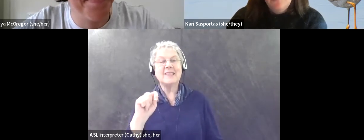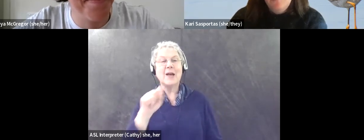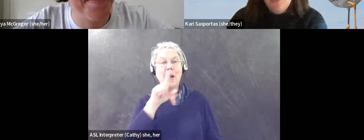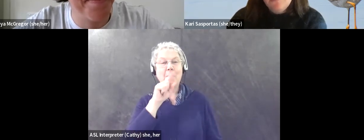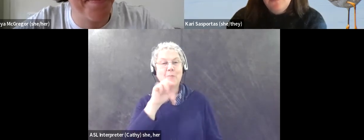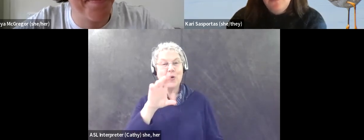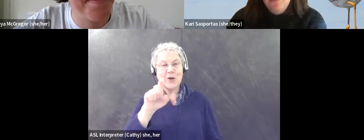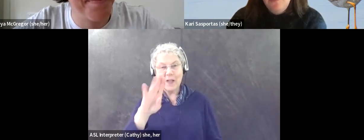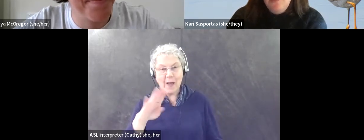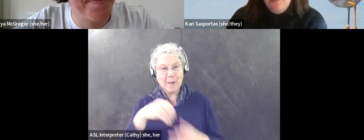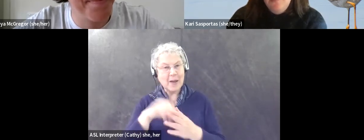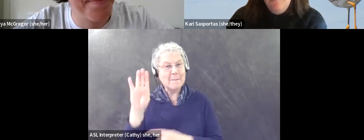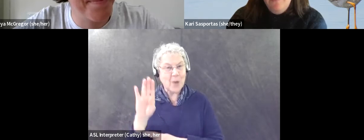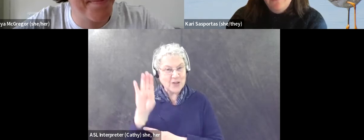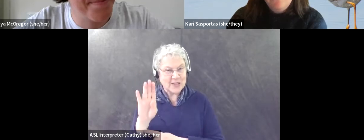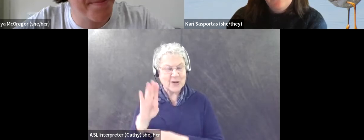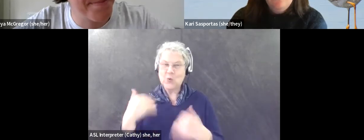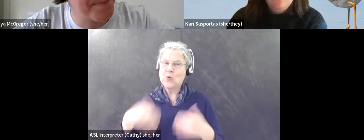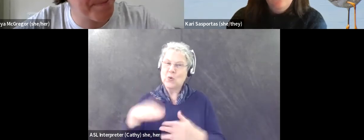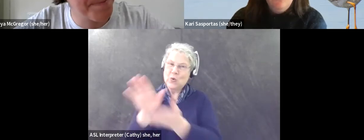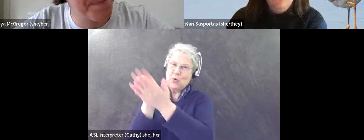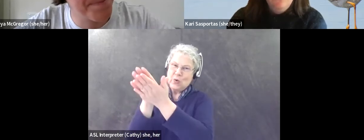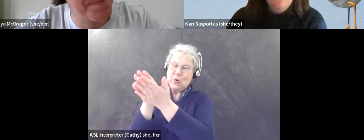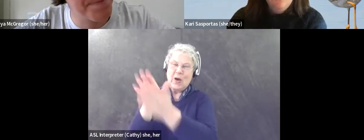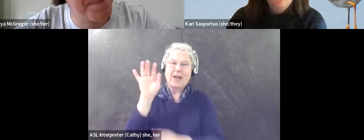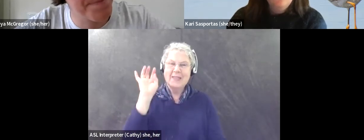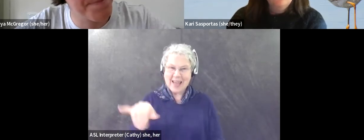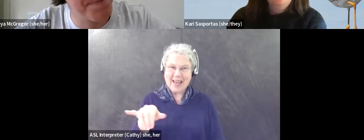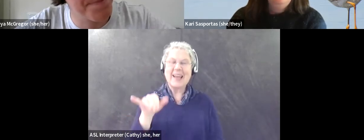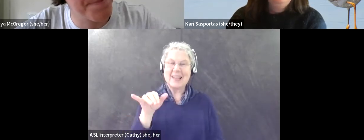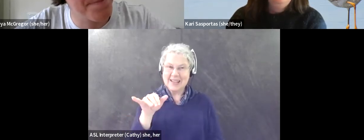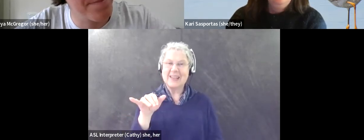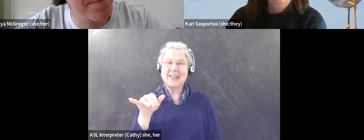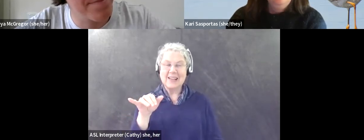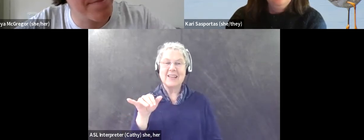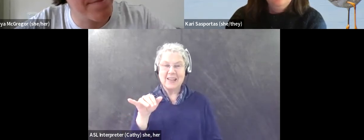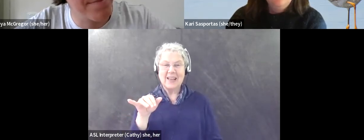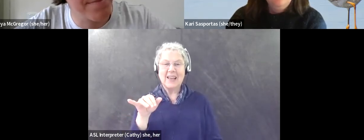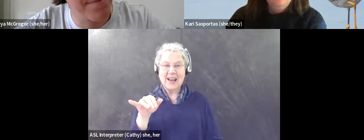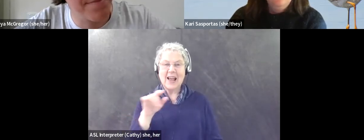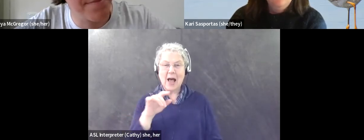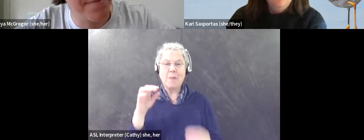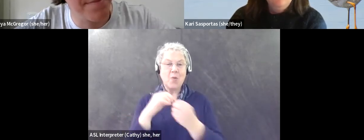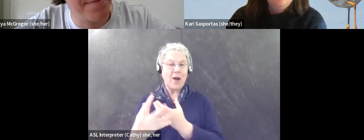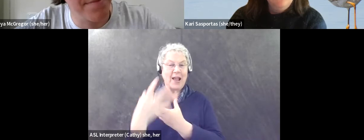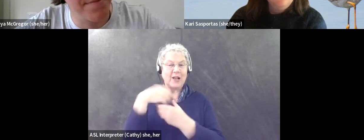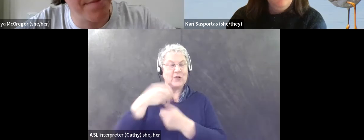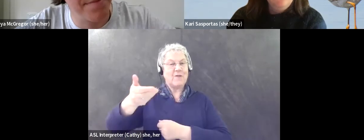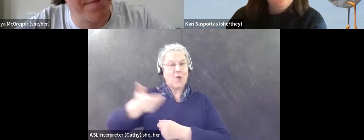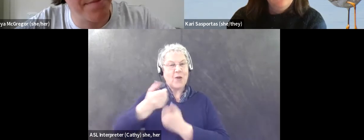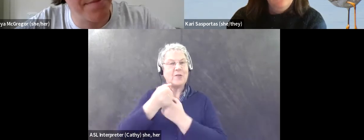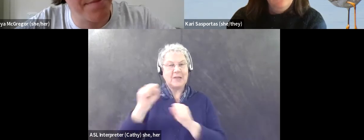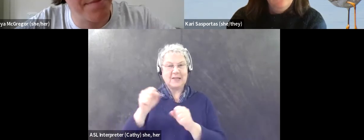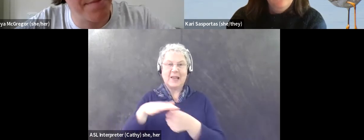bird club in Boston. Um, that's to me a much more, um, inclusive, welcoming, safe